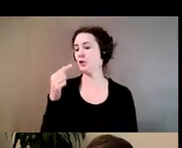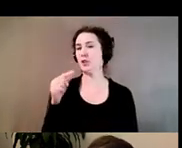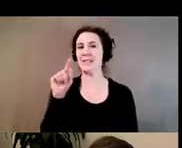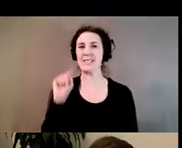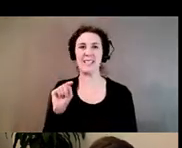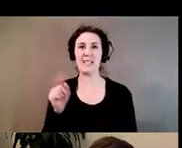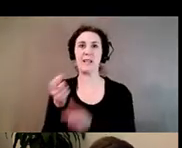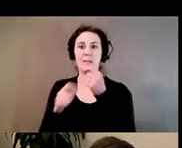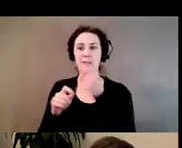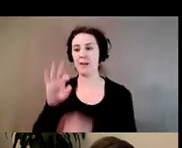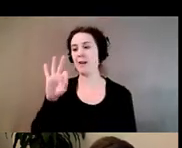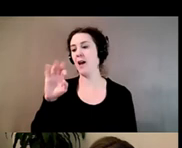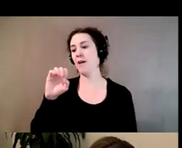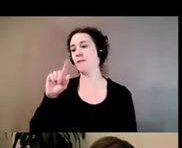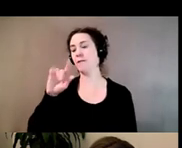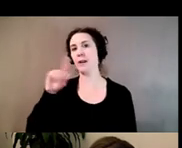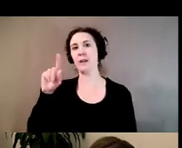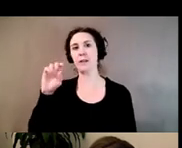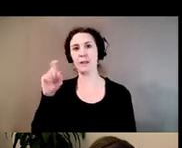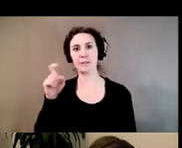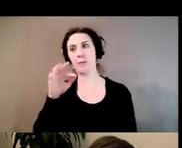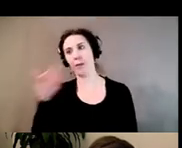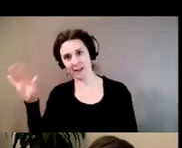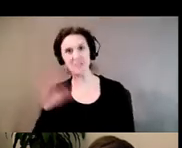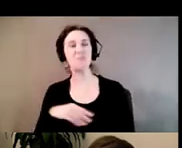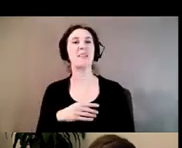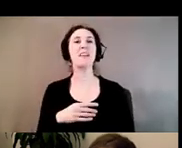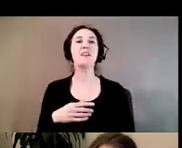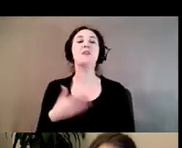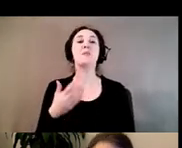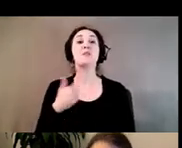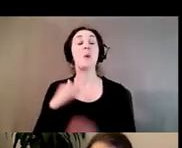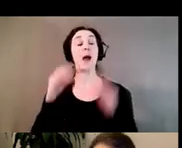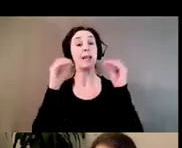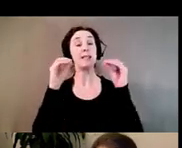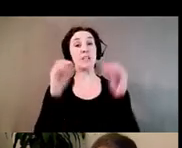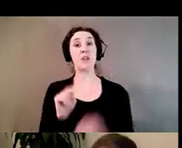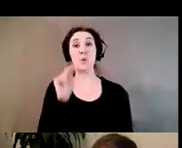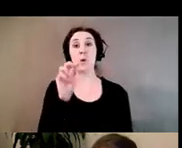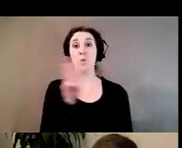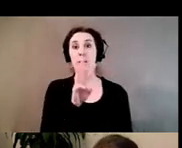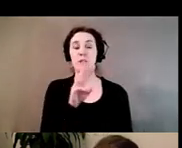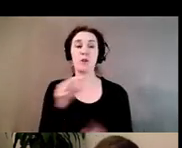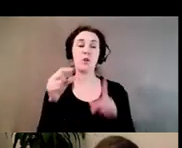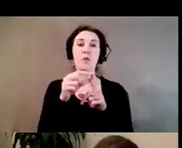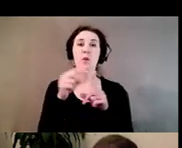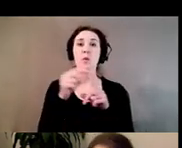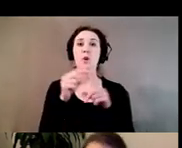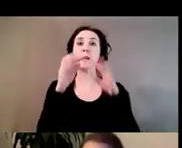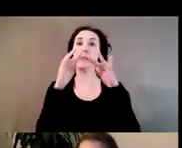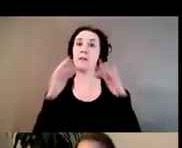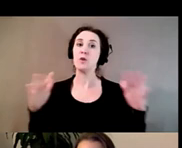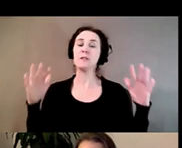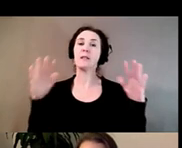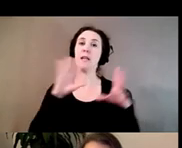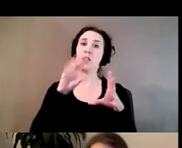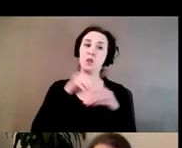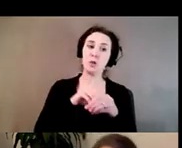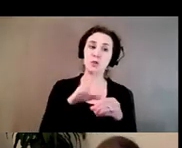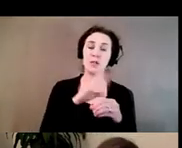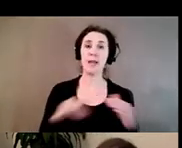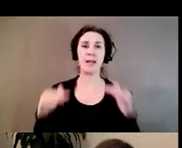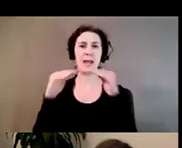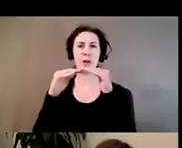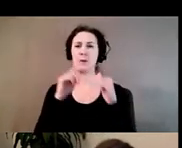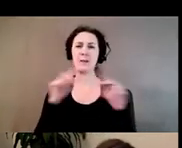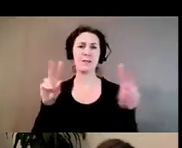for his name. So as I mentioned, I teach at Northwestern, and the words diversity, inclusion, and equity is a phrase that we hear